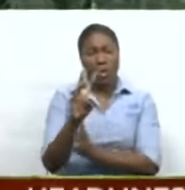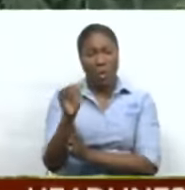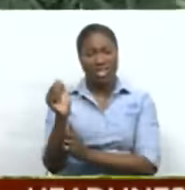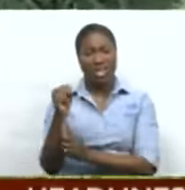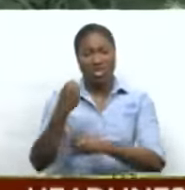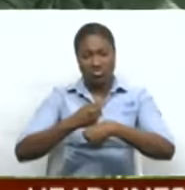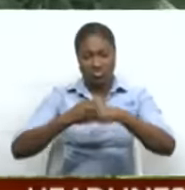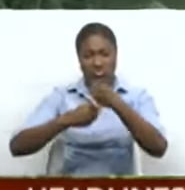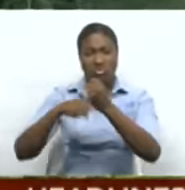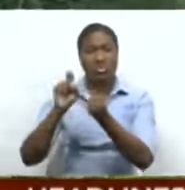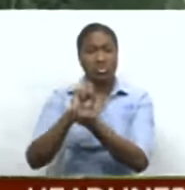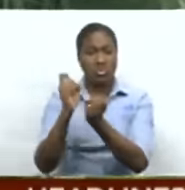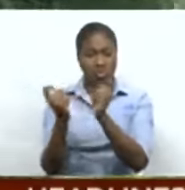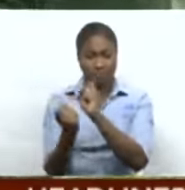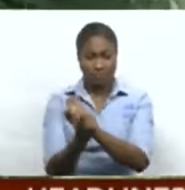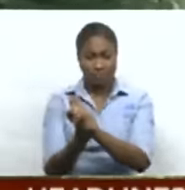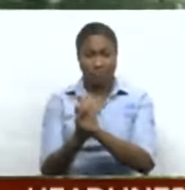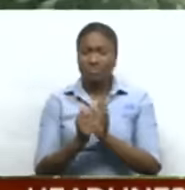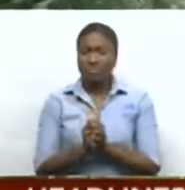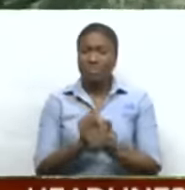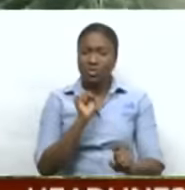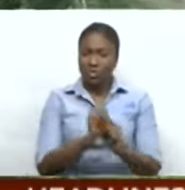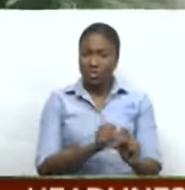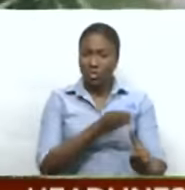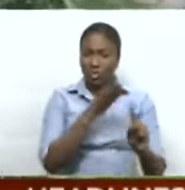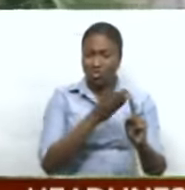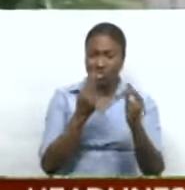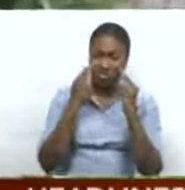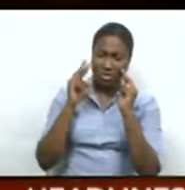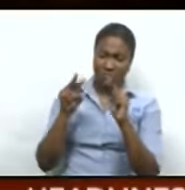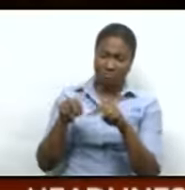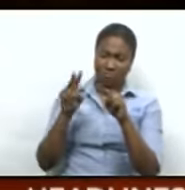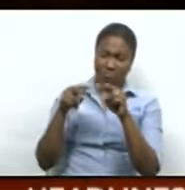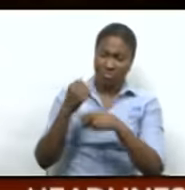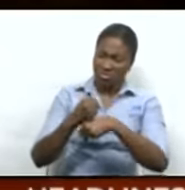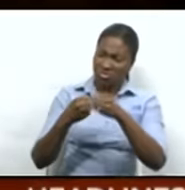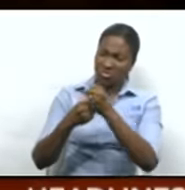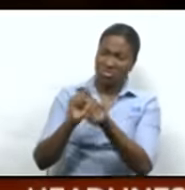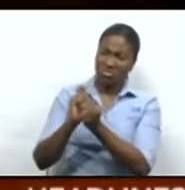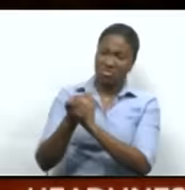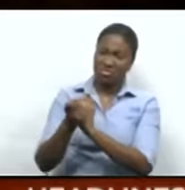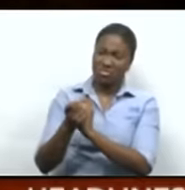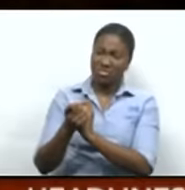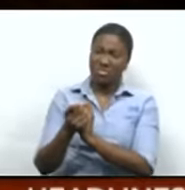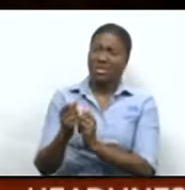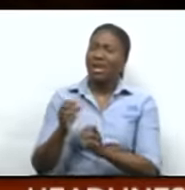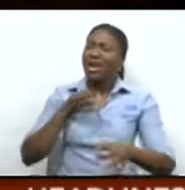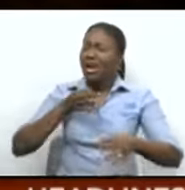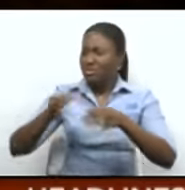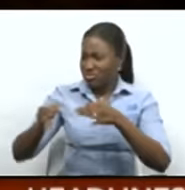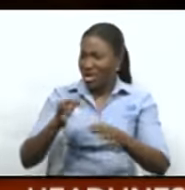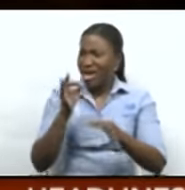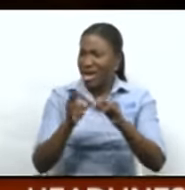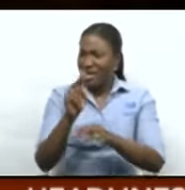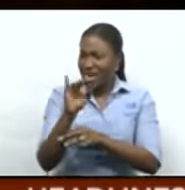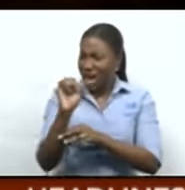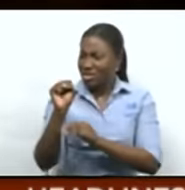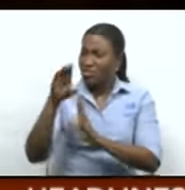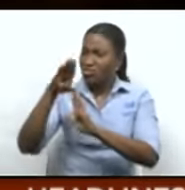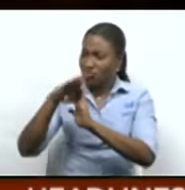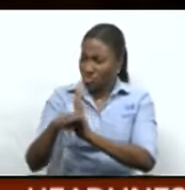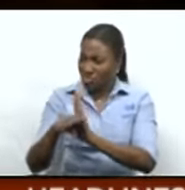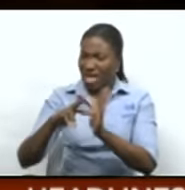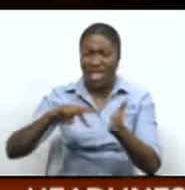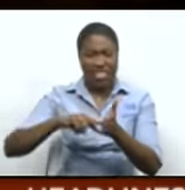information. Not satisfied with that response, Padarat rephrased. If there's a reduction in NIS contributions, obviously it